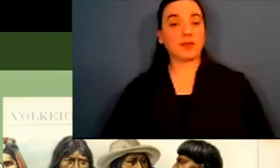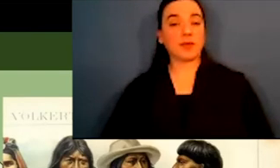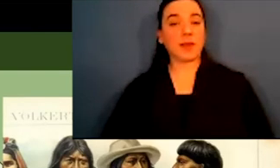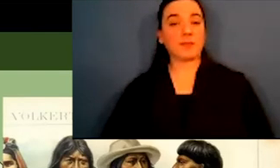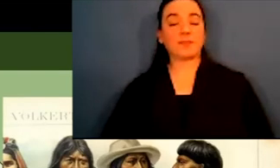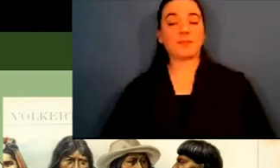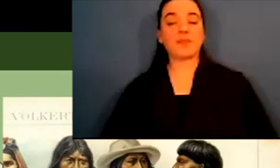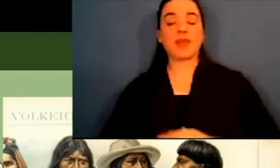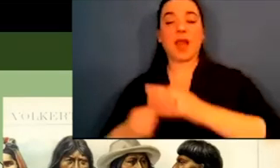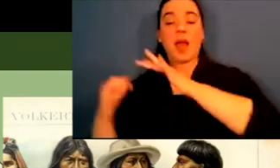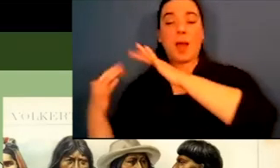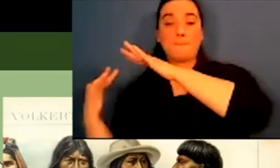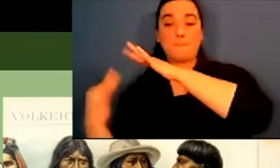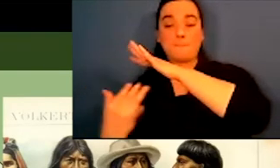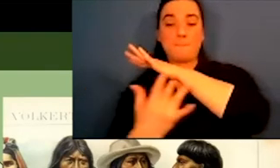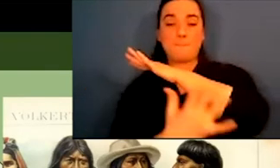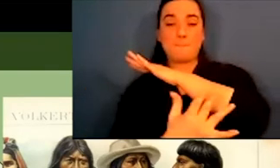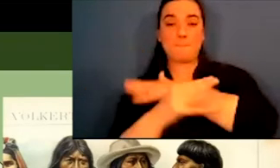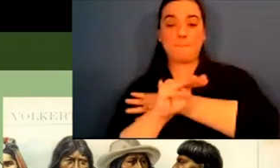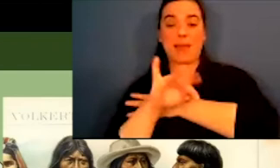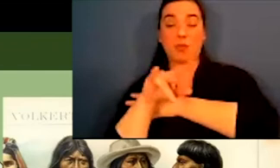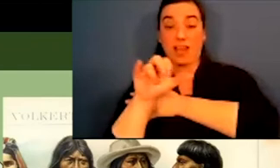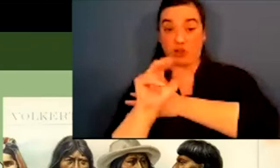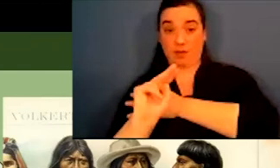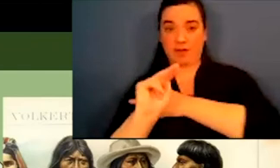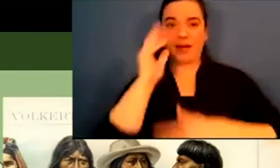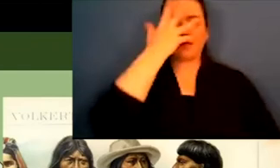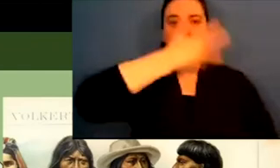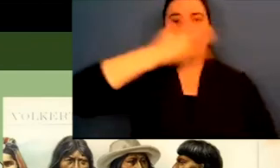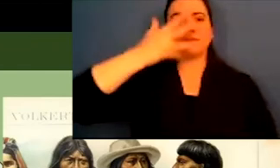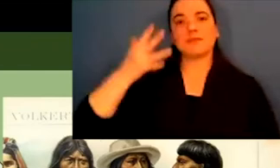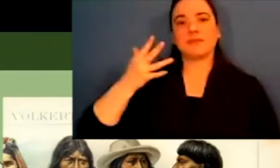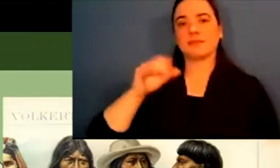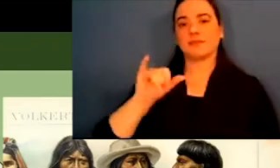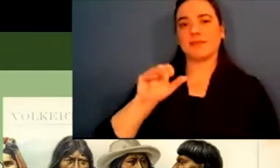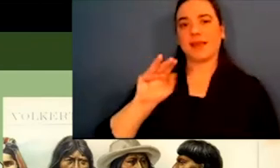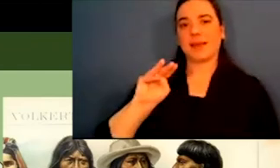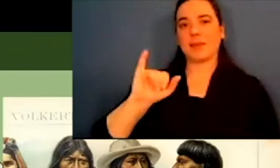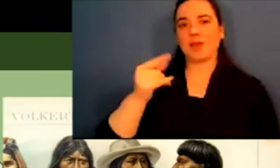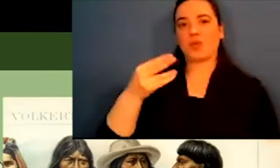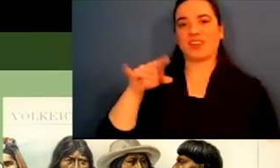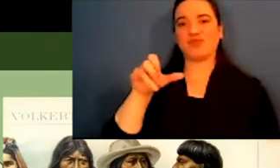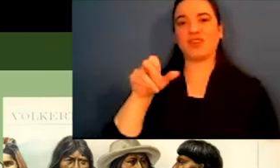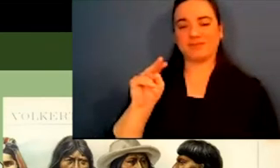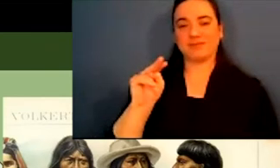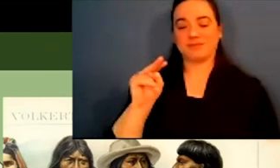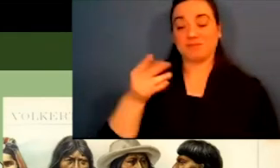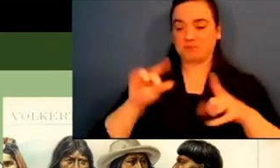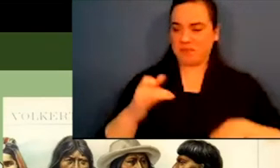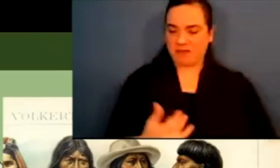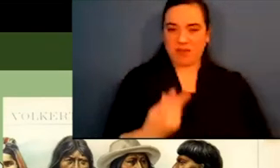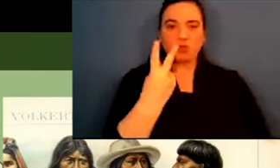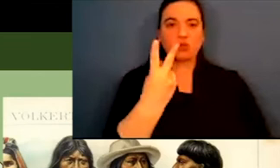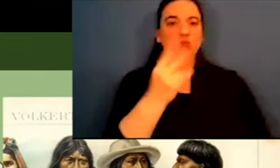Now let's talk a little bit about migration versus immigration. So these